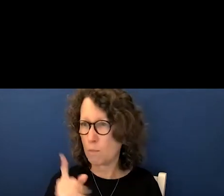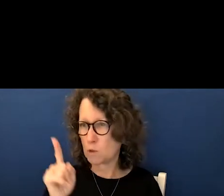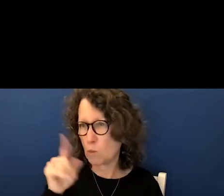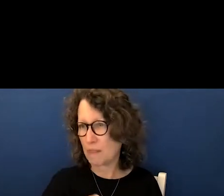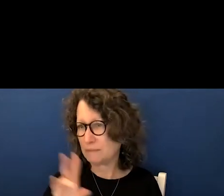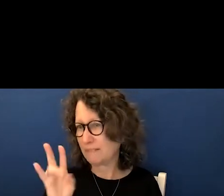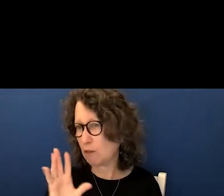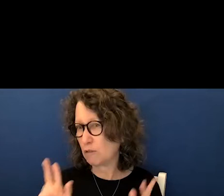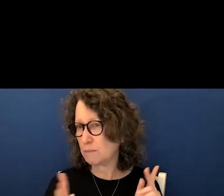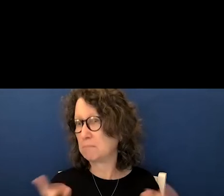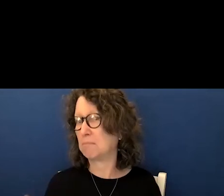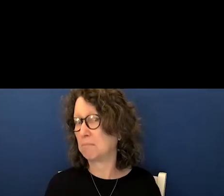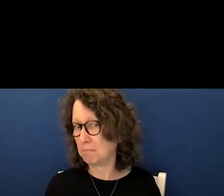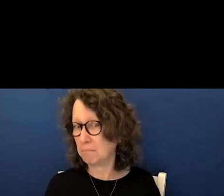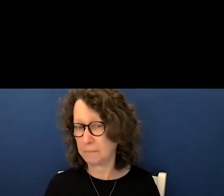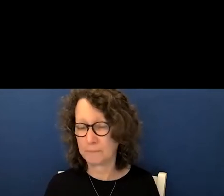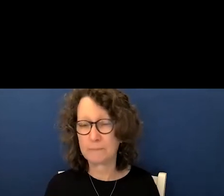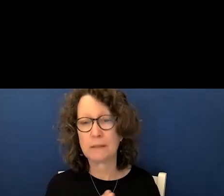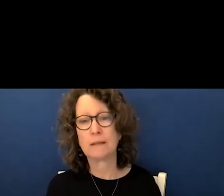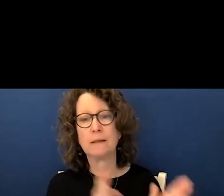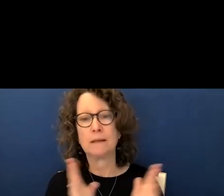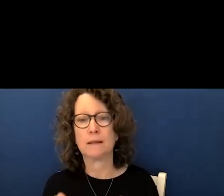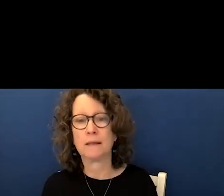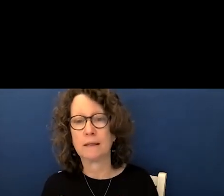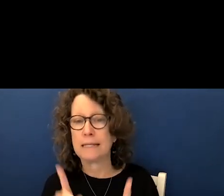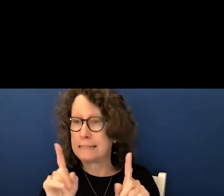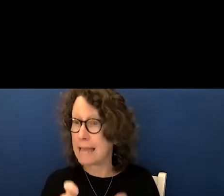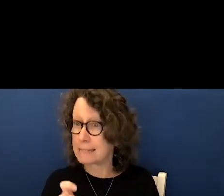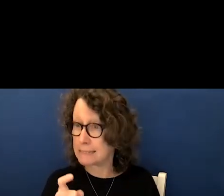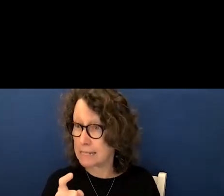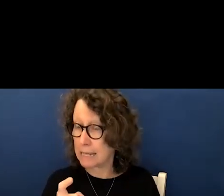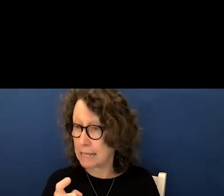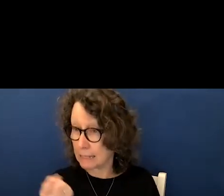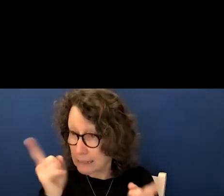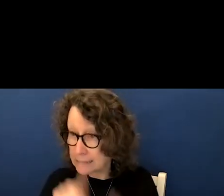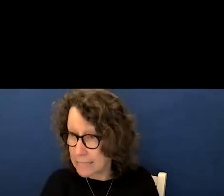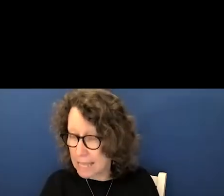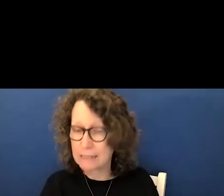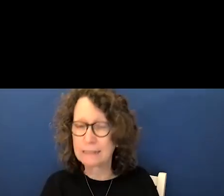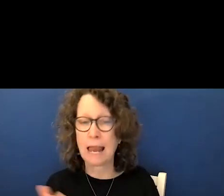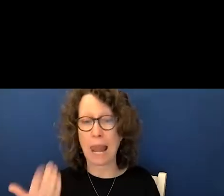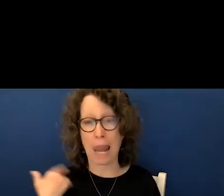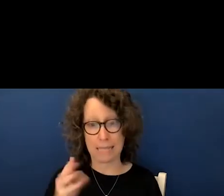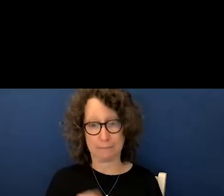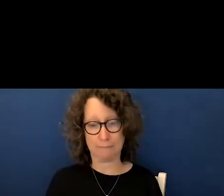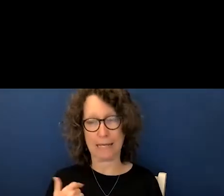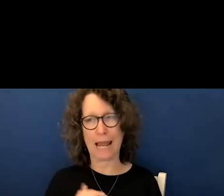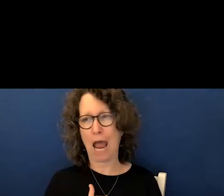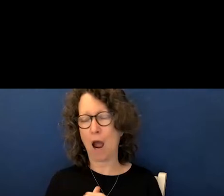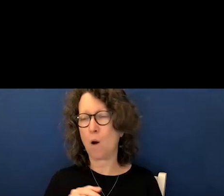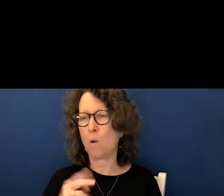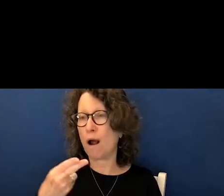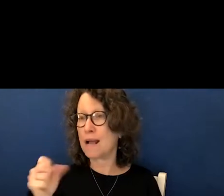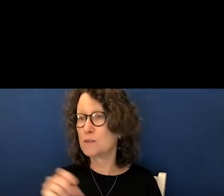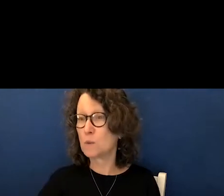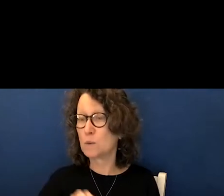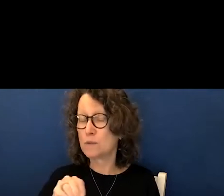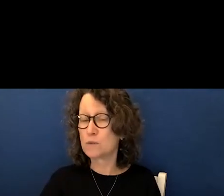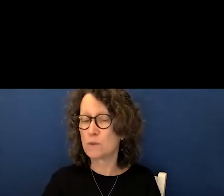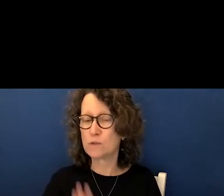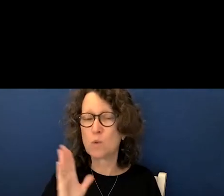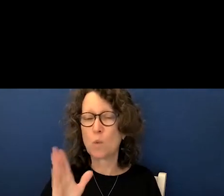in terms of testing consent i shared with you at the last meeting that our secondary students would